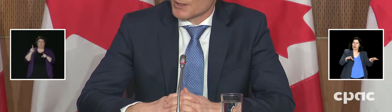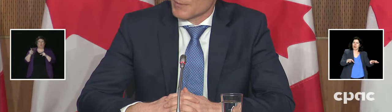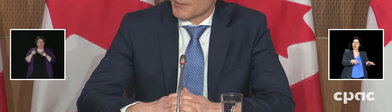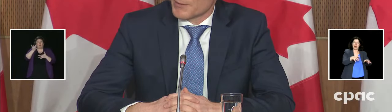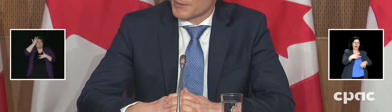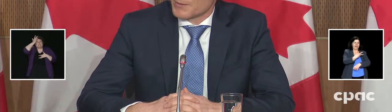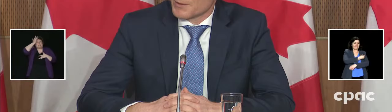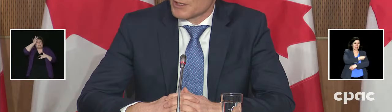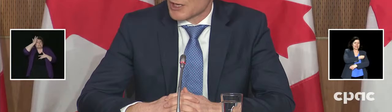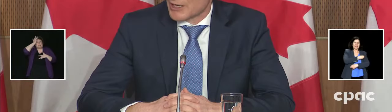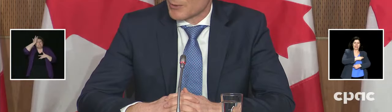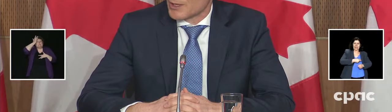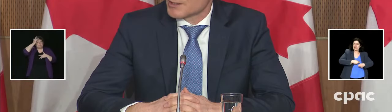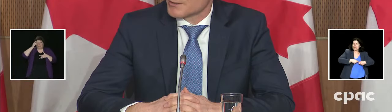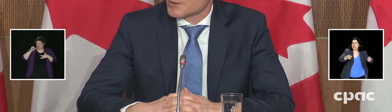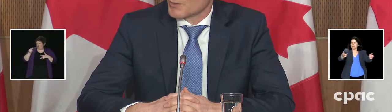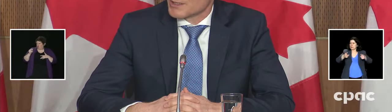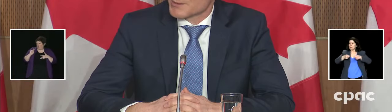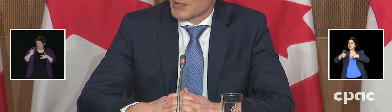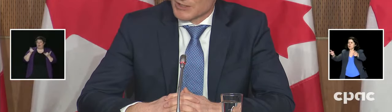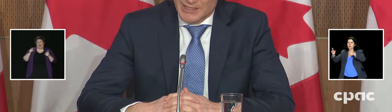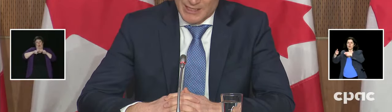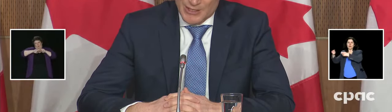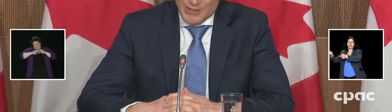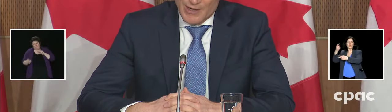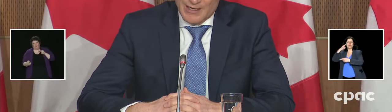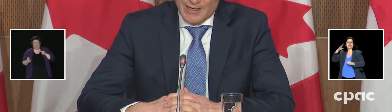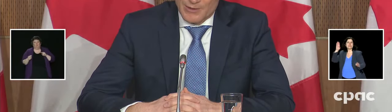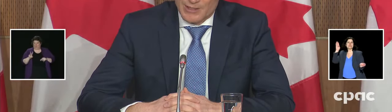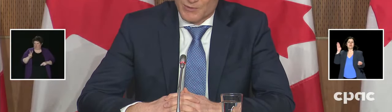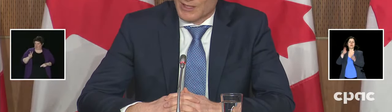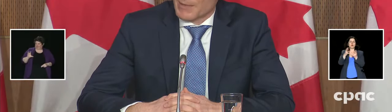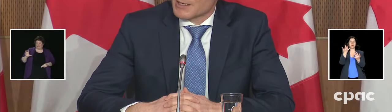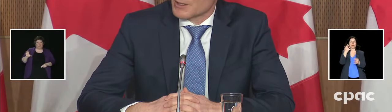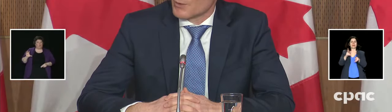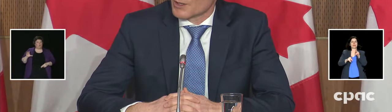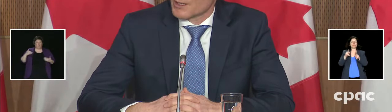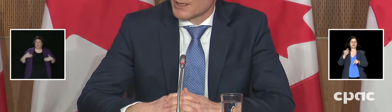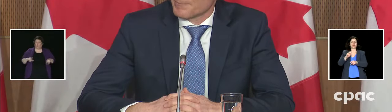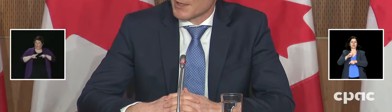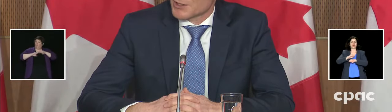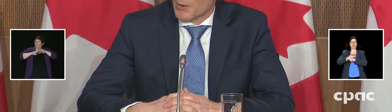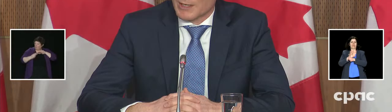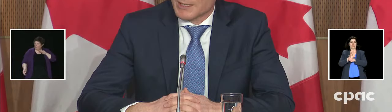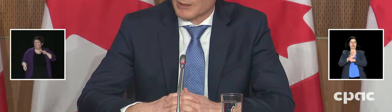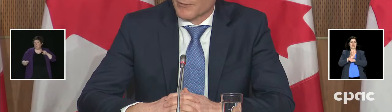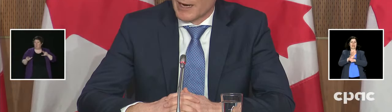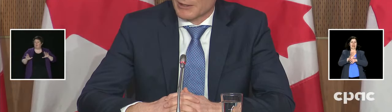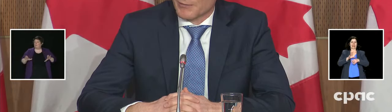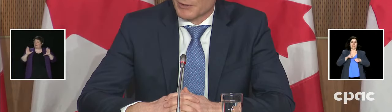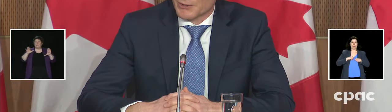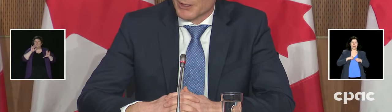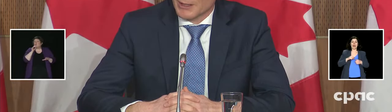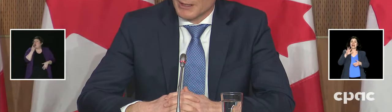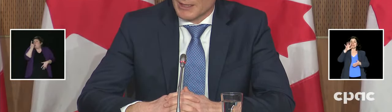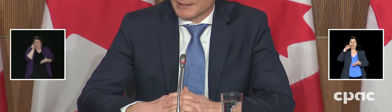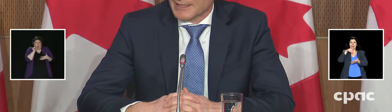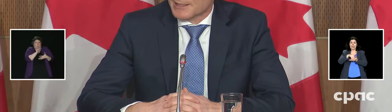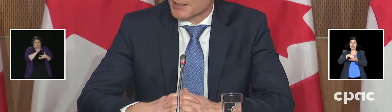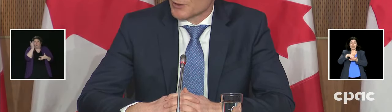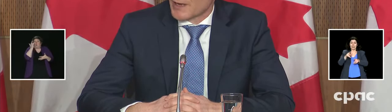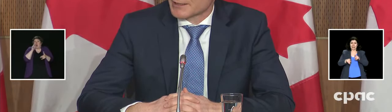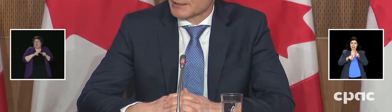in January to what is about 600 right now. It's really amazing work. It's not one single factor for sure.